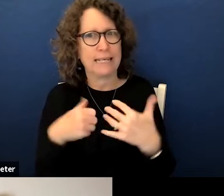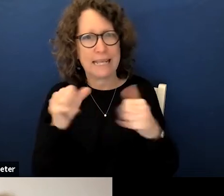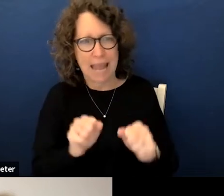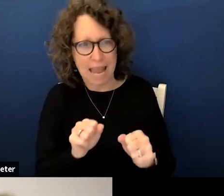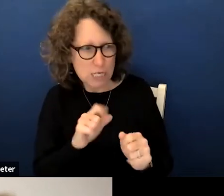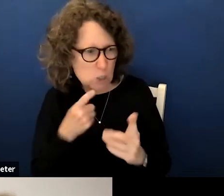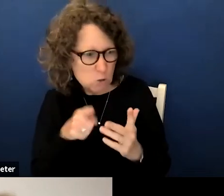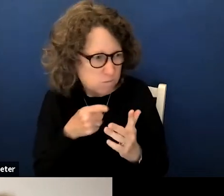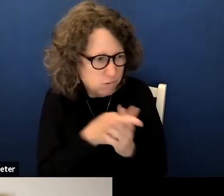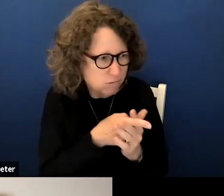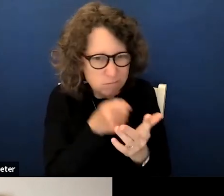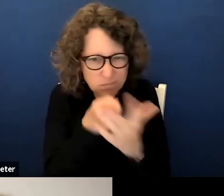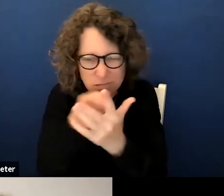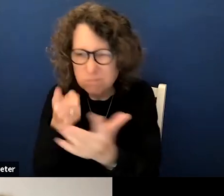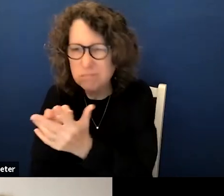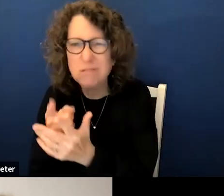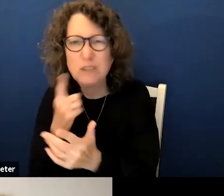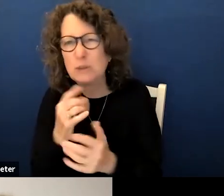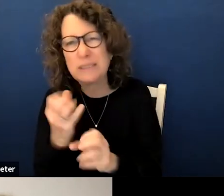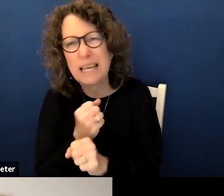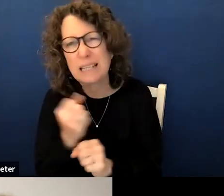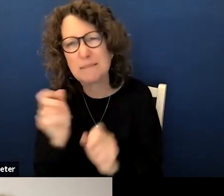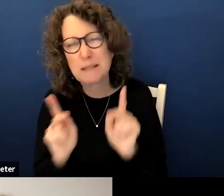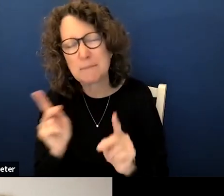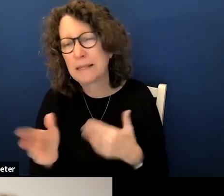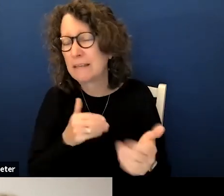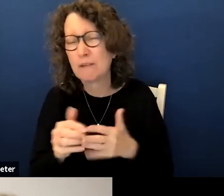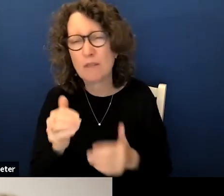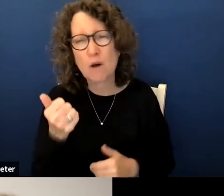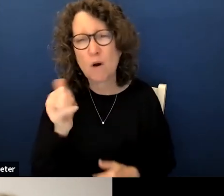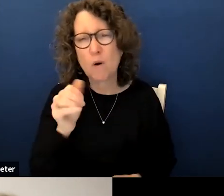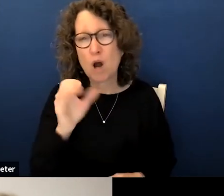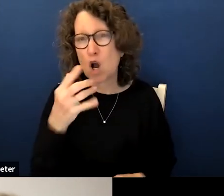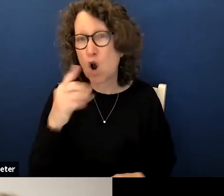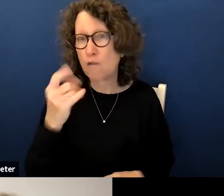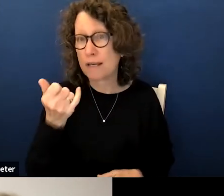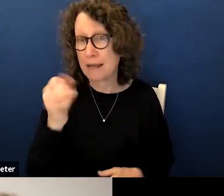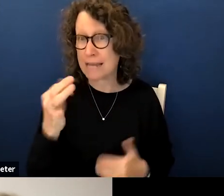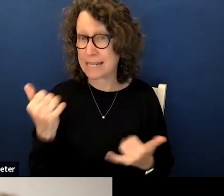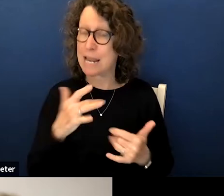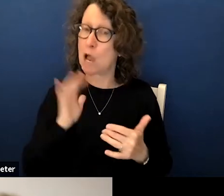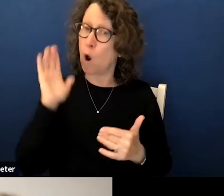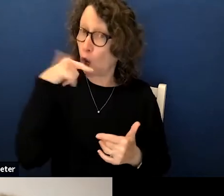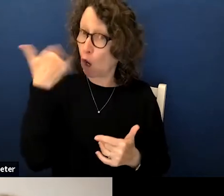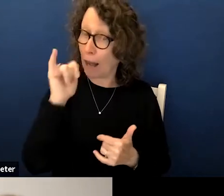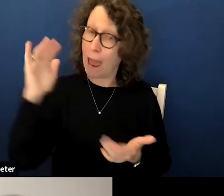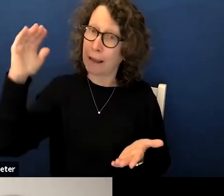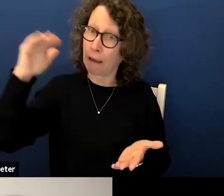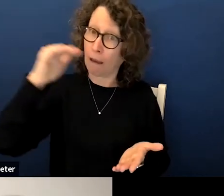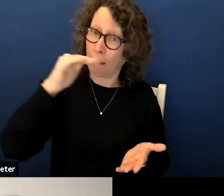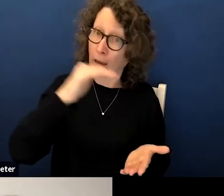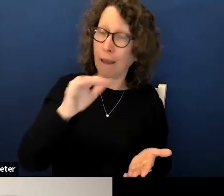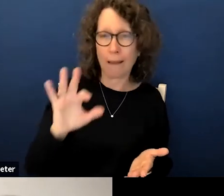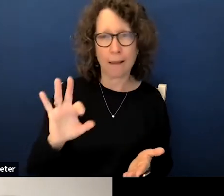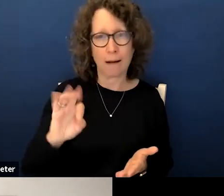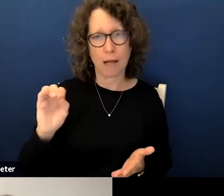to infect someone even though COVID-19 cases are trending downward 90 percent of counties in the U